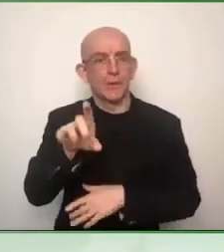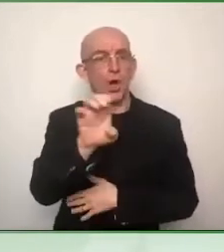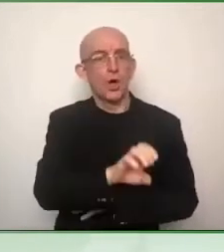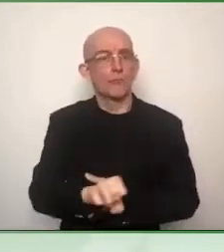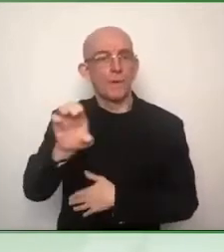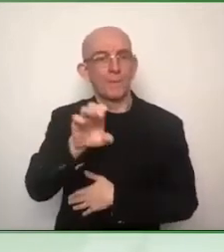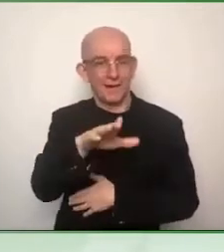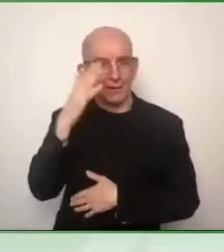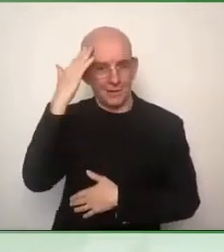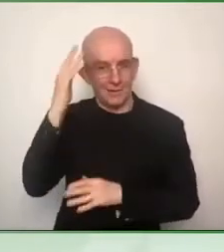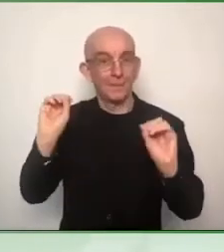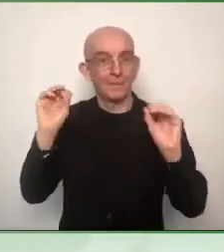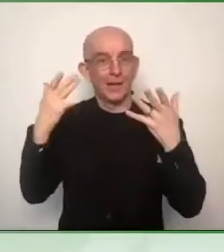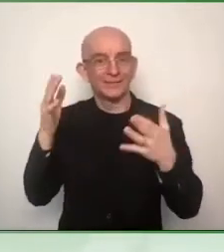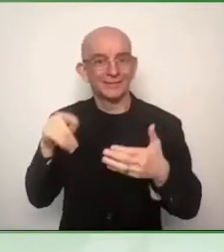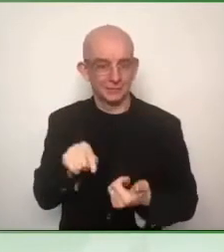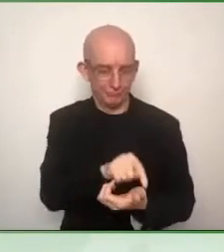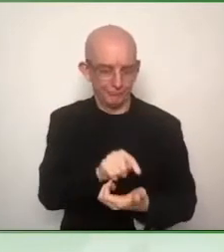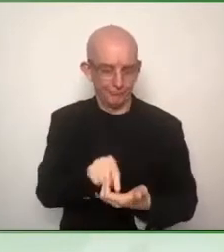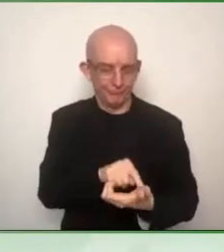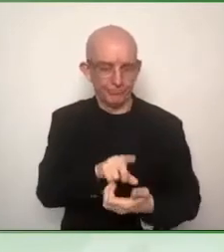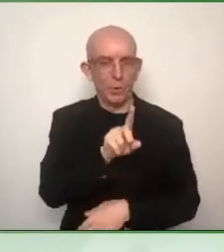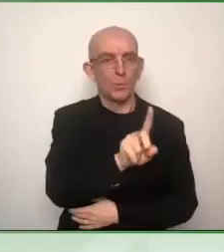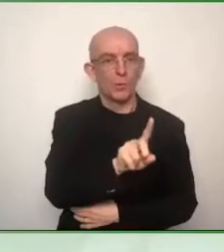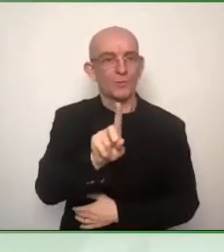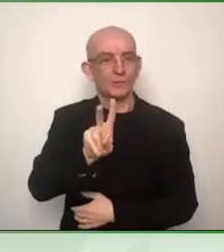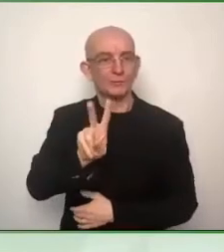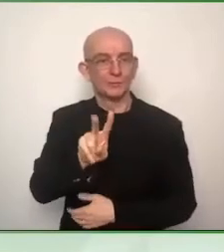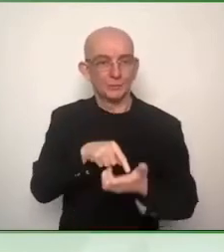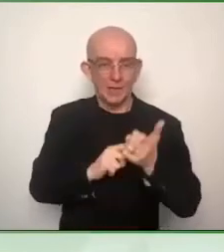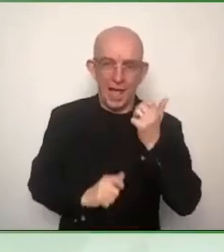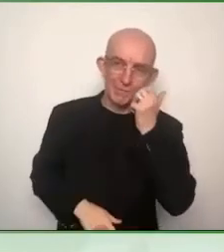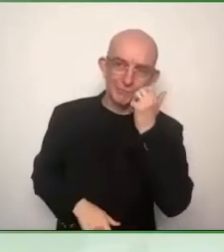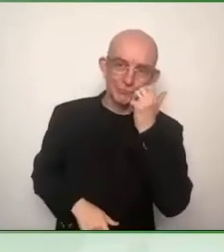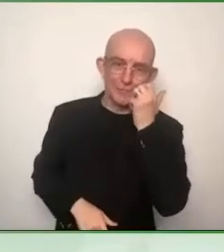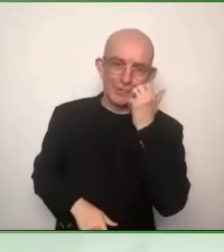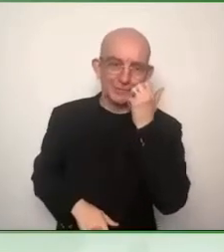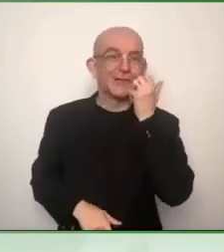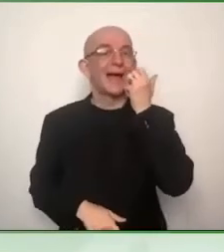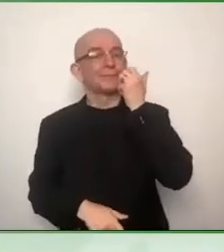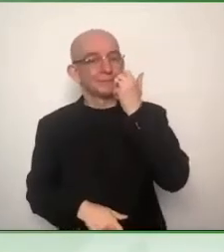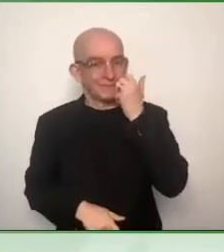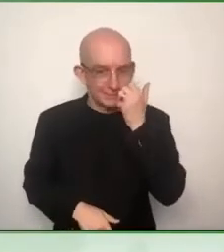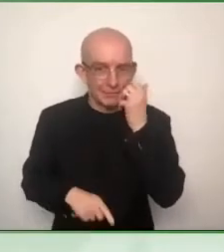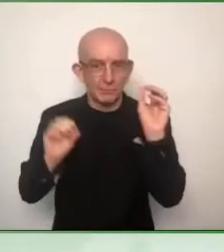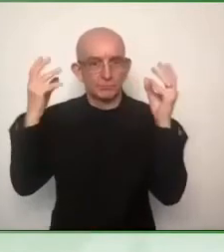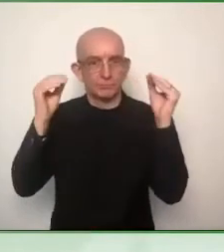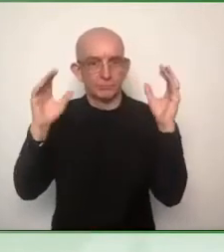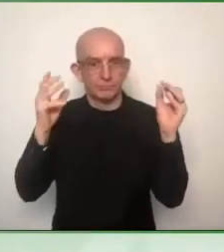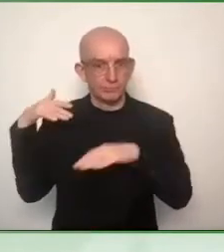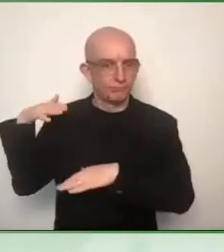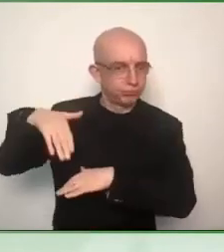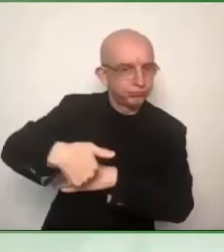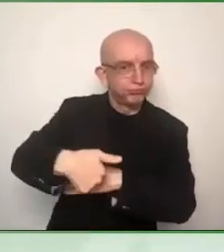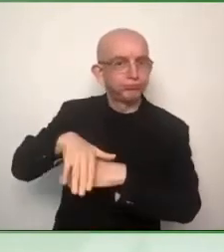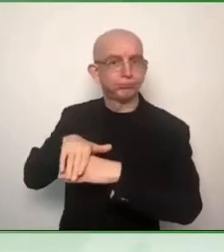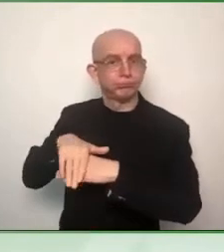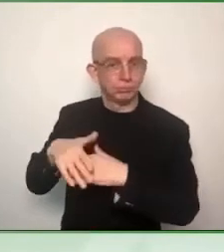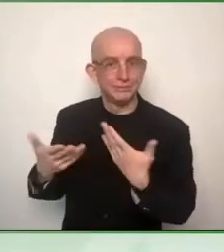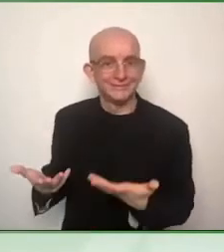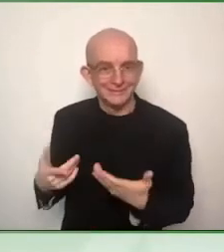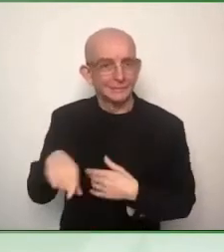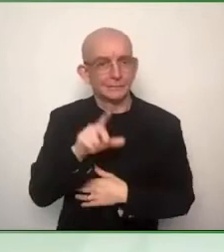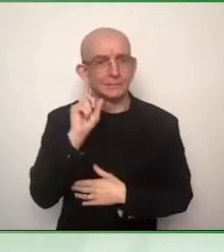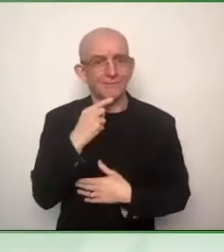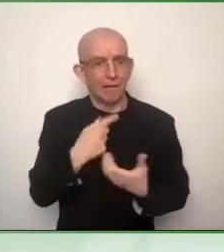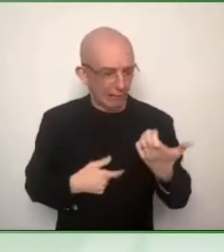example, telecom operators to make it possible that you make a phone call. It puts obligations on the telephone, the telephone manufacturers, so